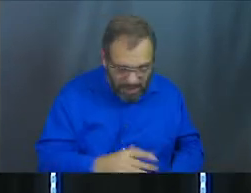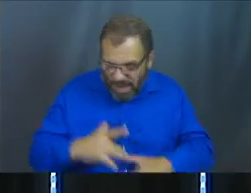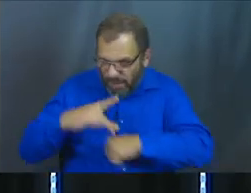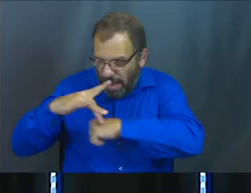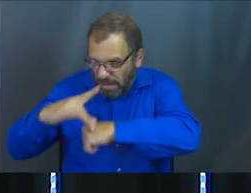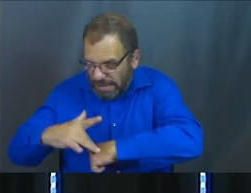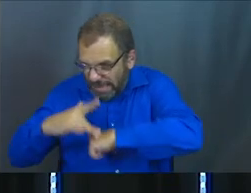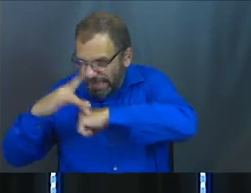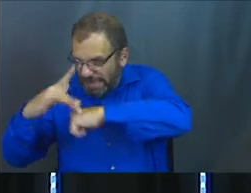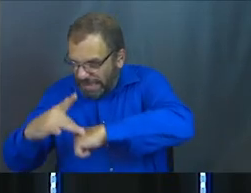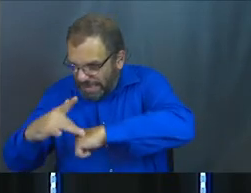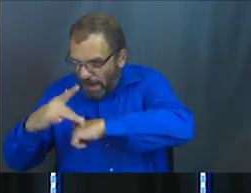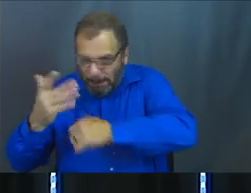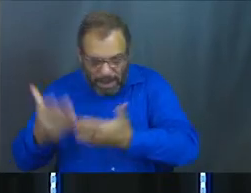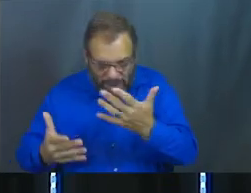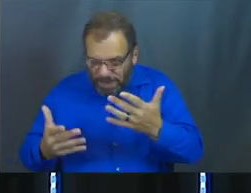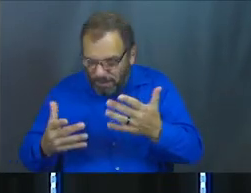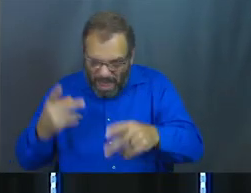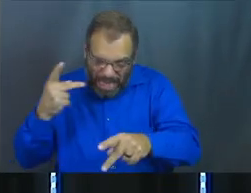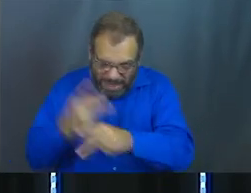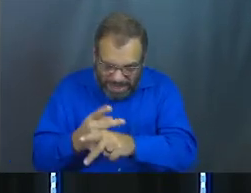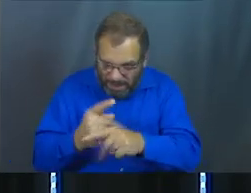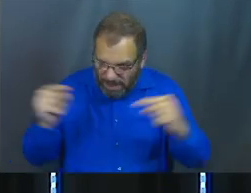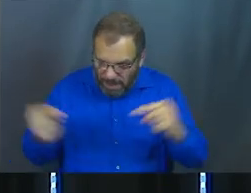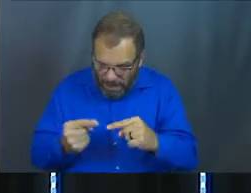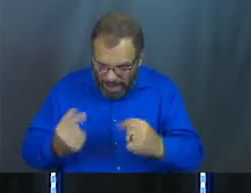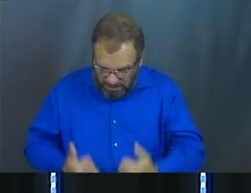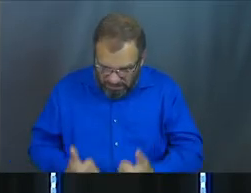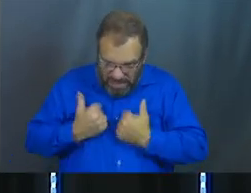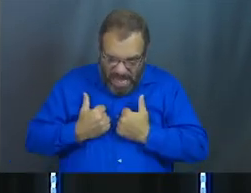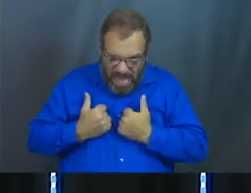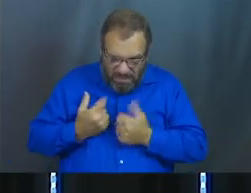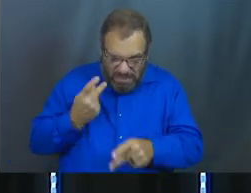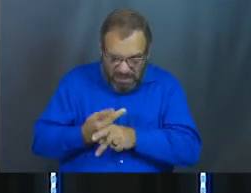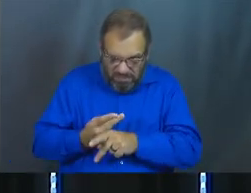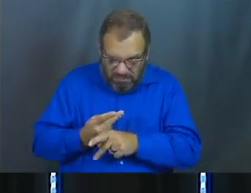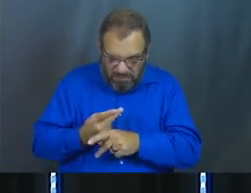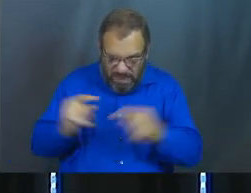If I process the past more, maybe I'll keep this pain alive in me